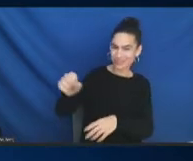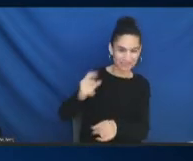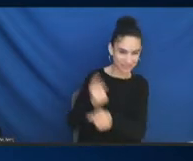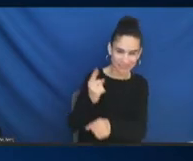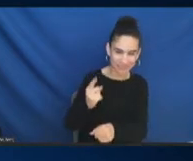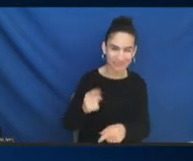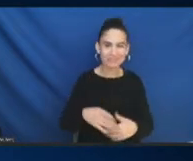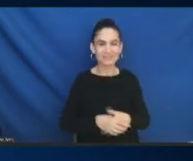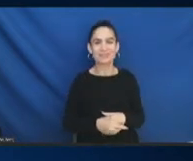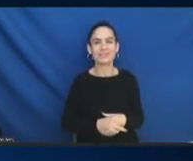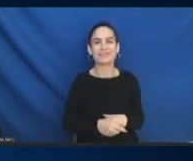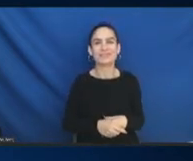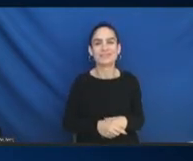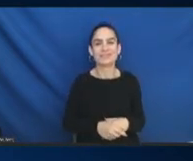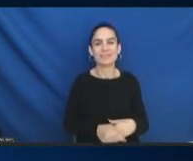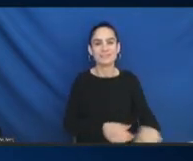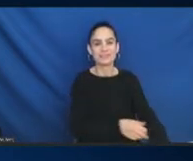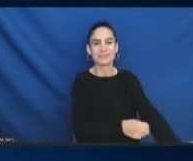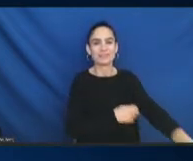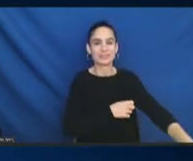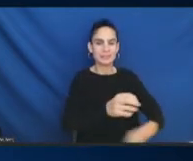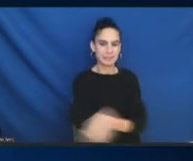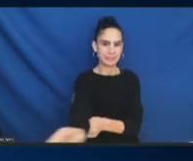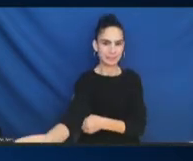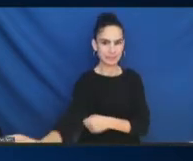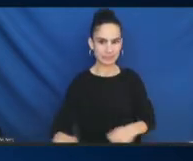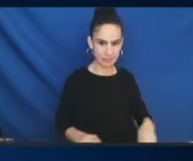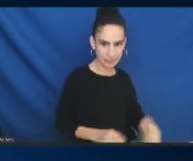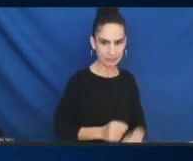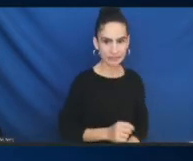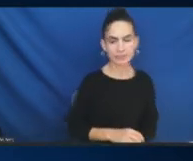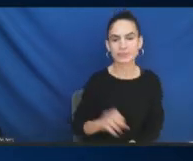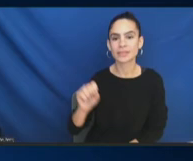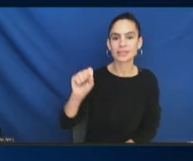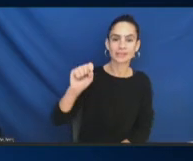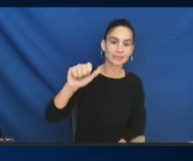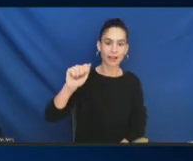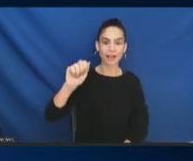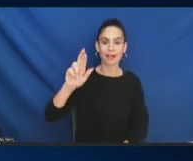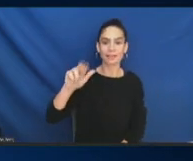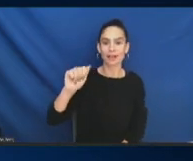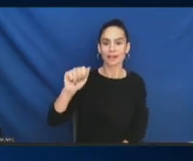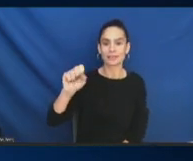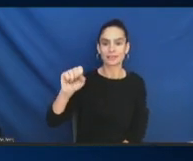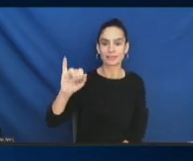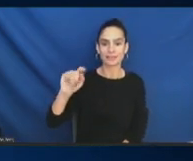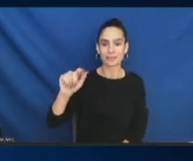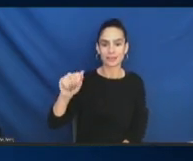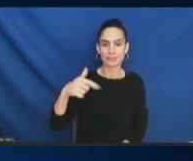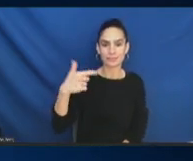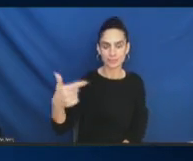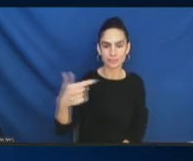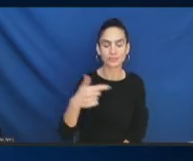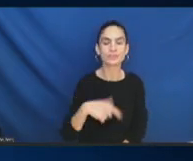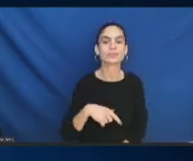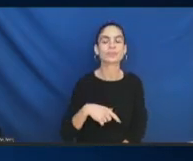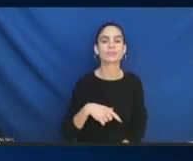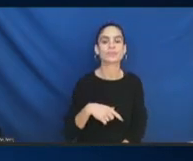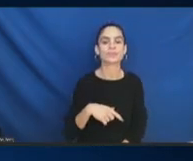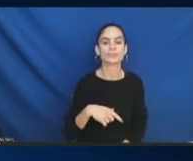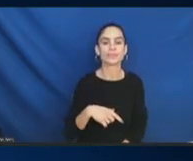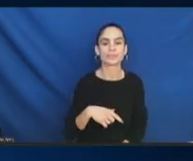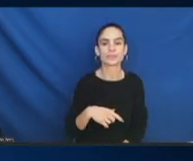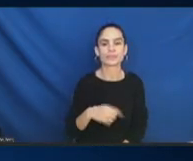- Hi. So, my question is on a slightly